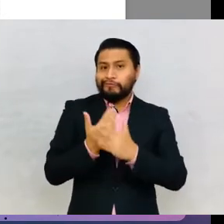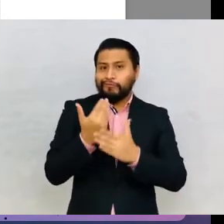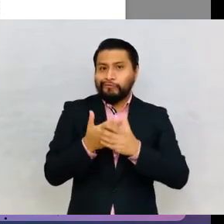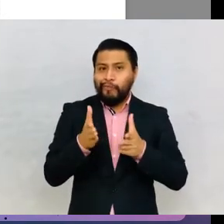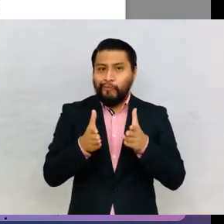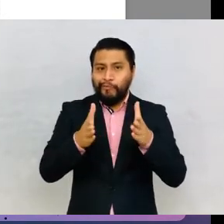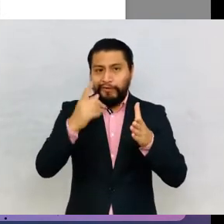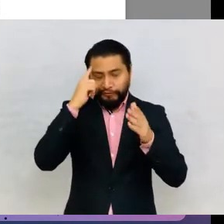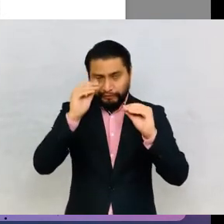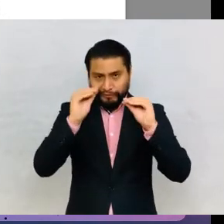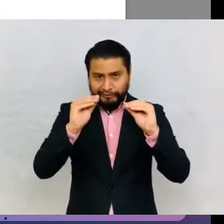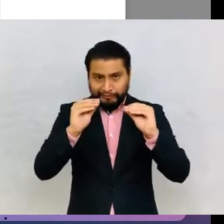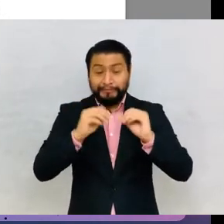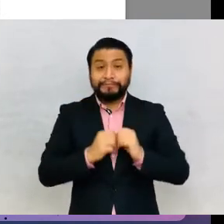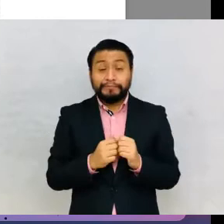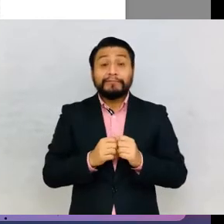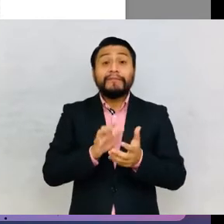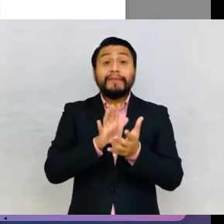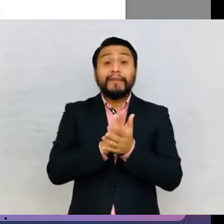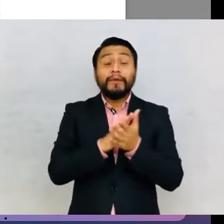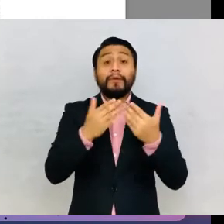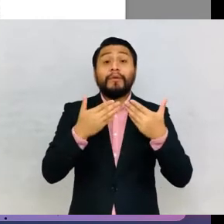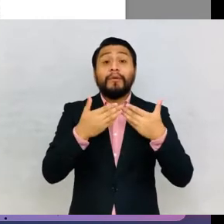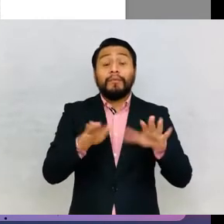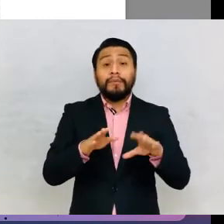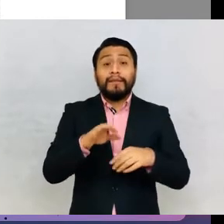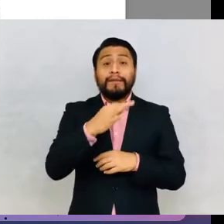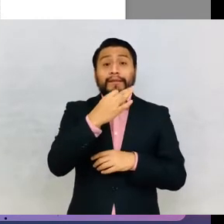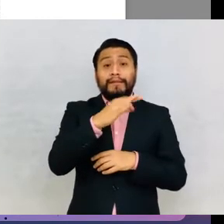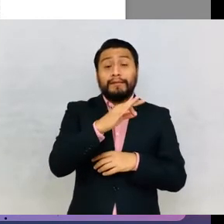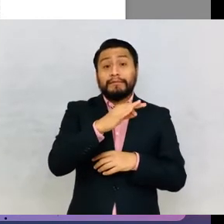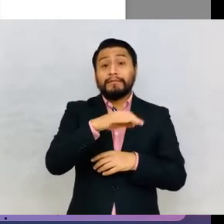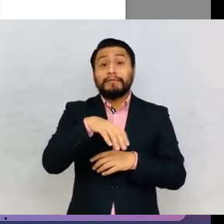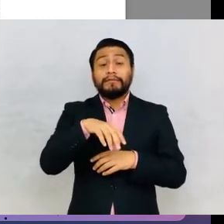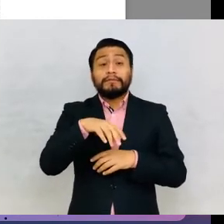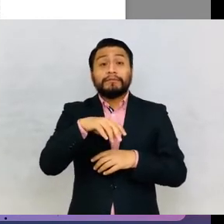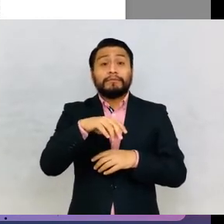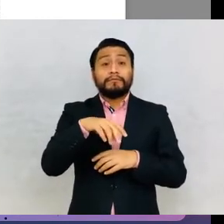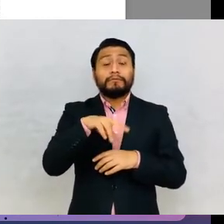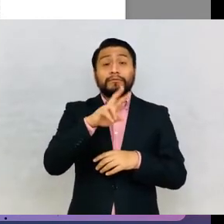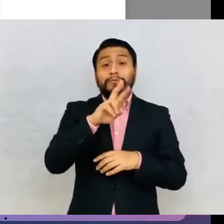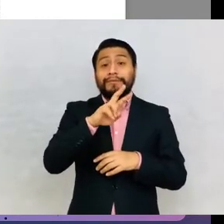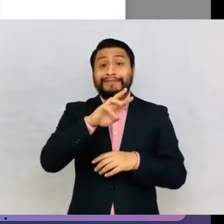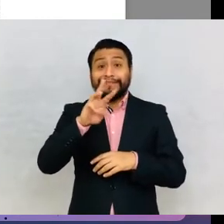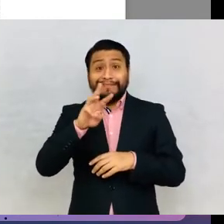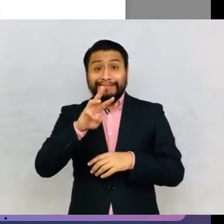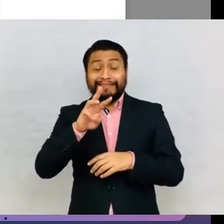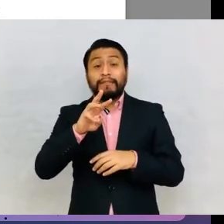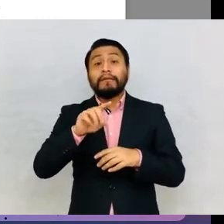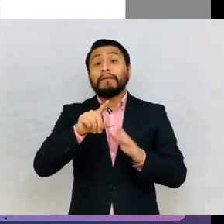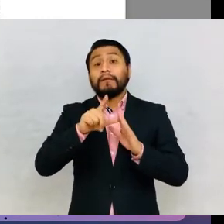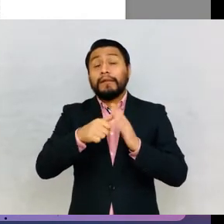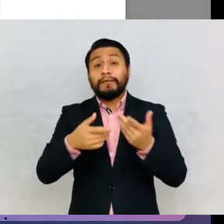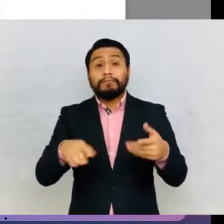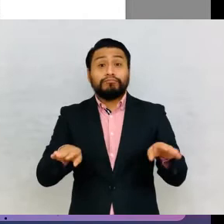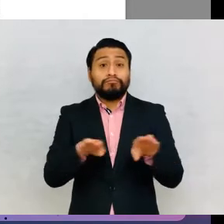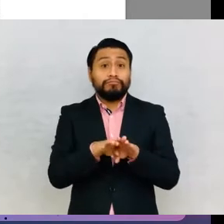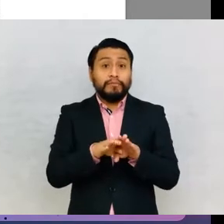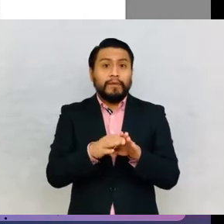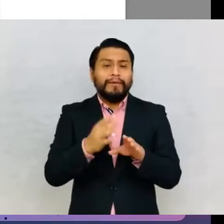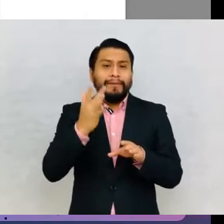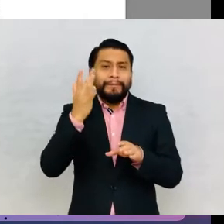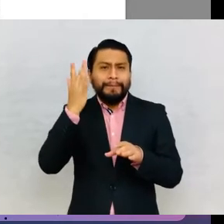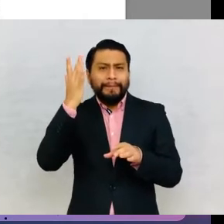The school opened in 1926 and closed permanently in 1933 because most of the students decided to stay in the city.